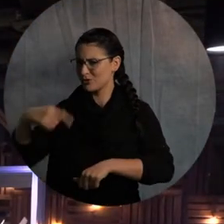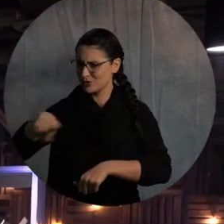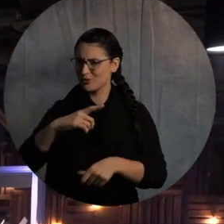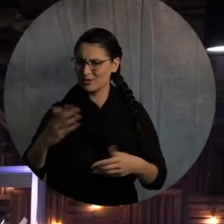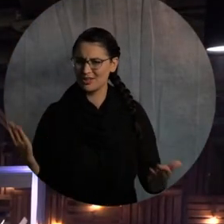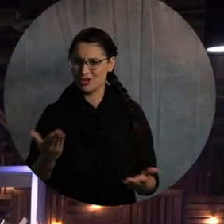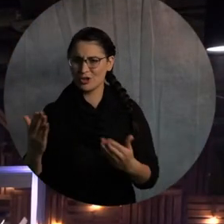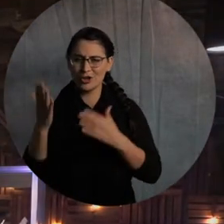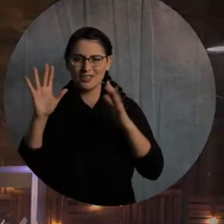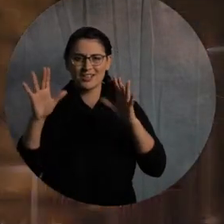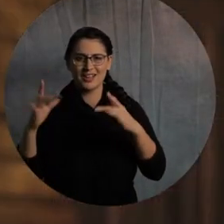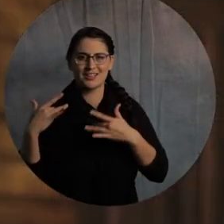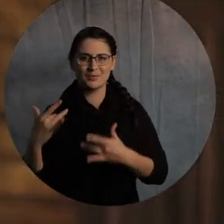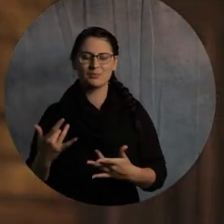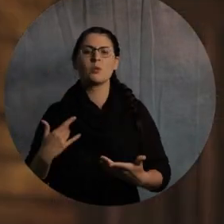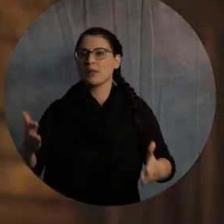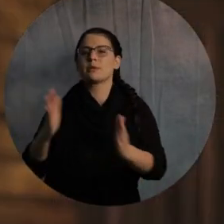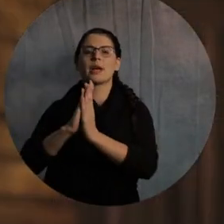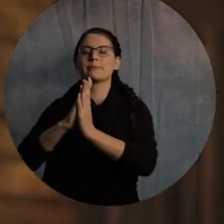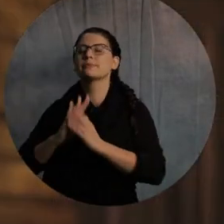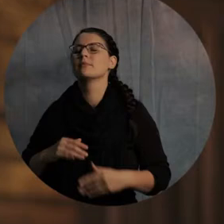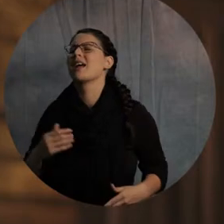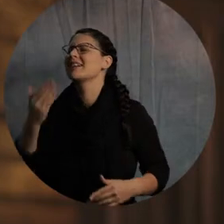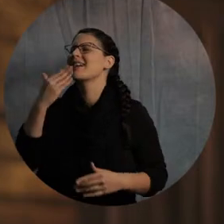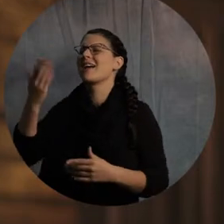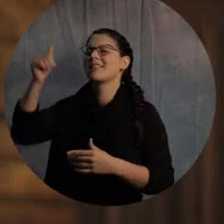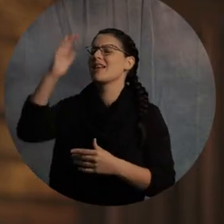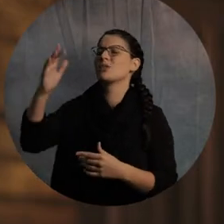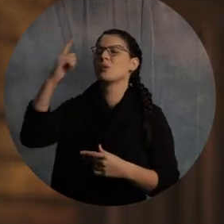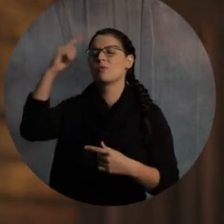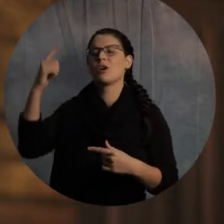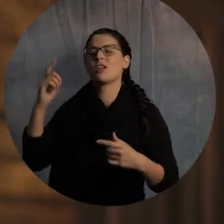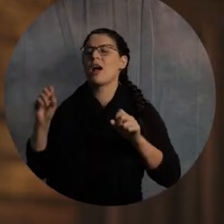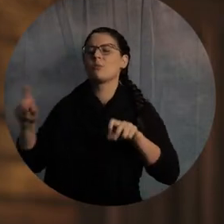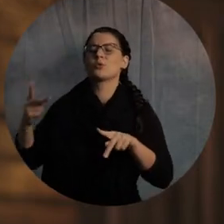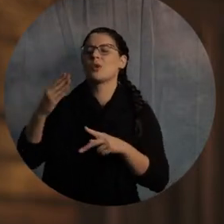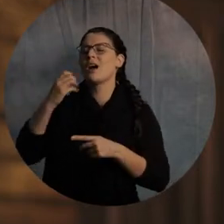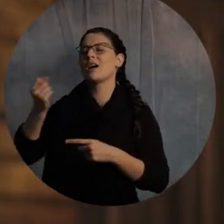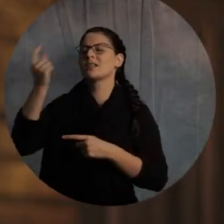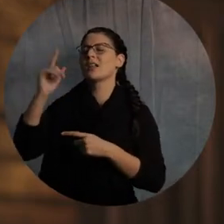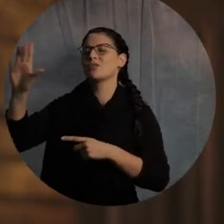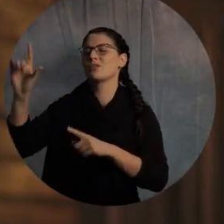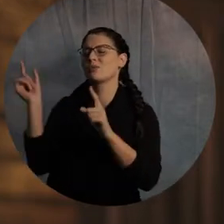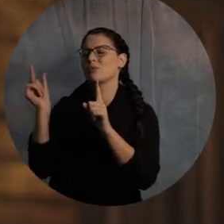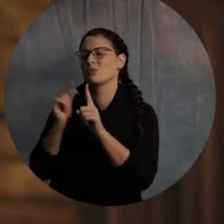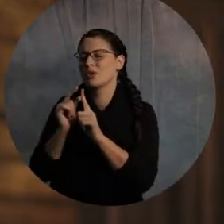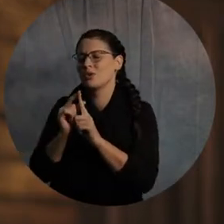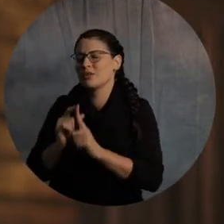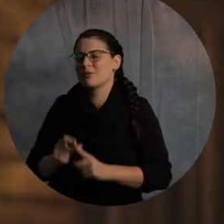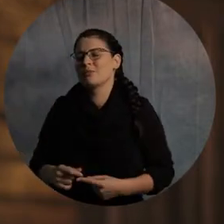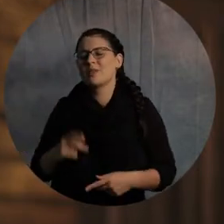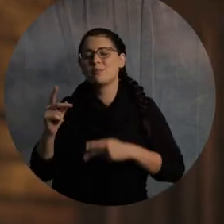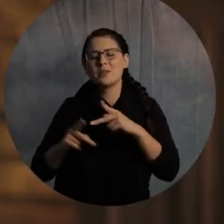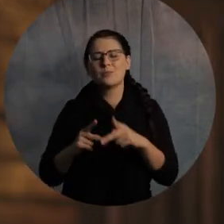so good to see you. Let's pray. God, thank you for an opportunity to get together to study your word. God, for those who are single.